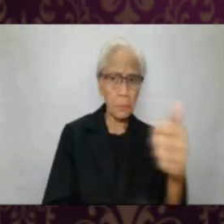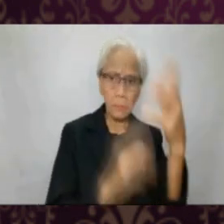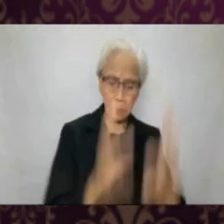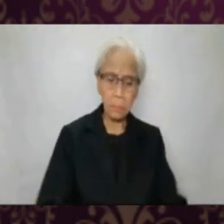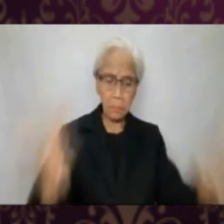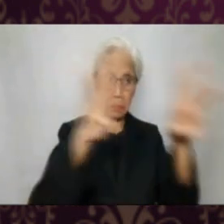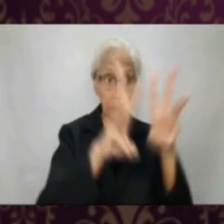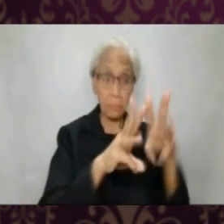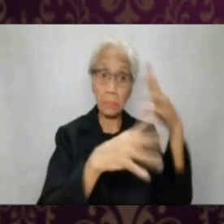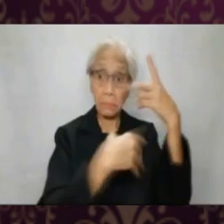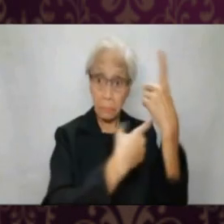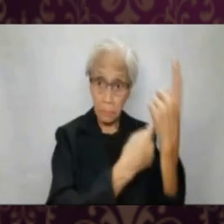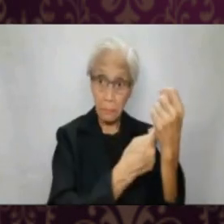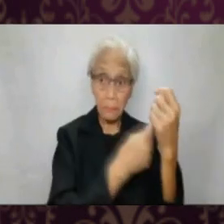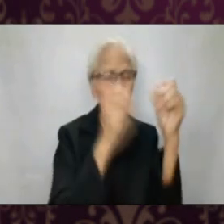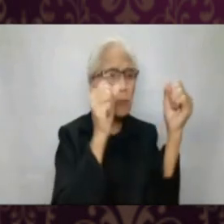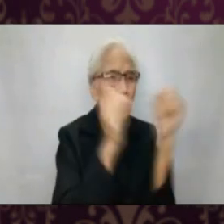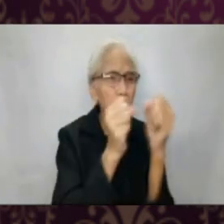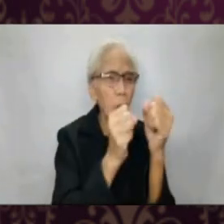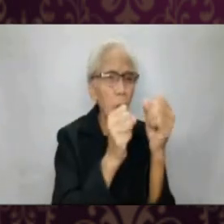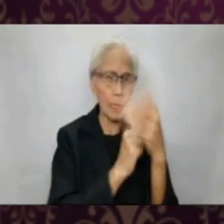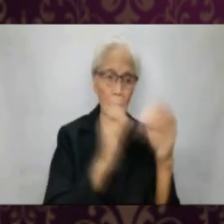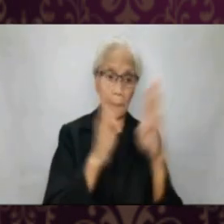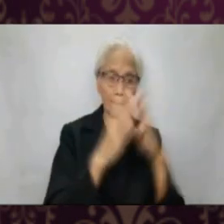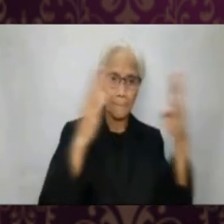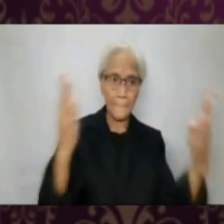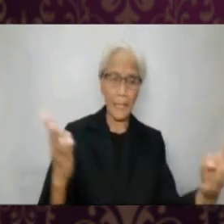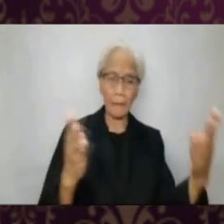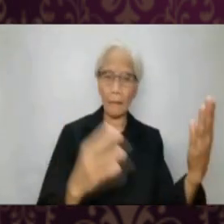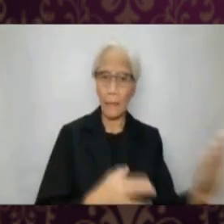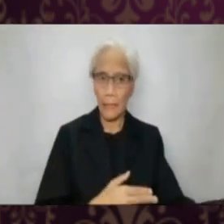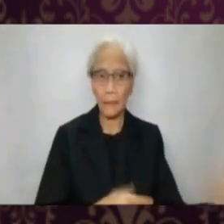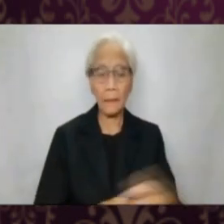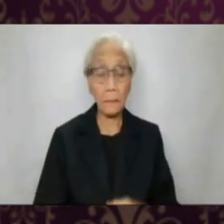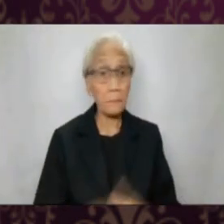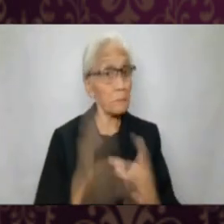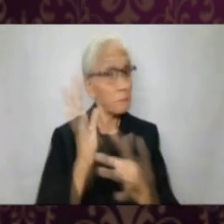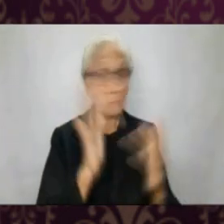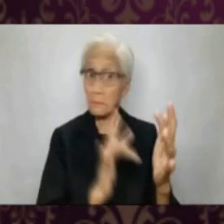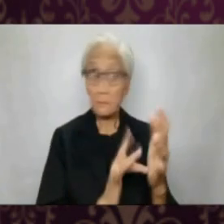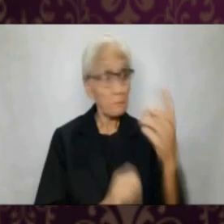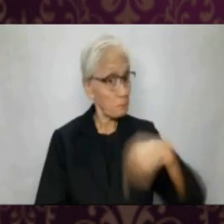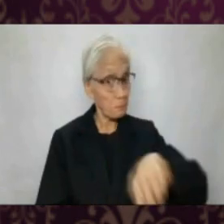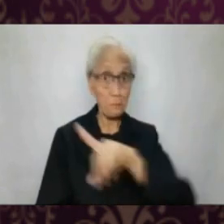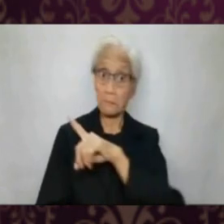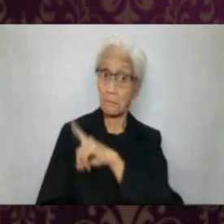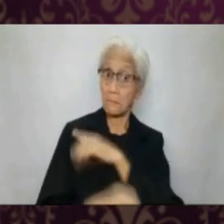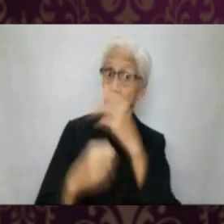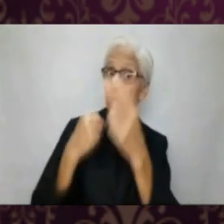he should prove himself as worthy of trust in small things and in big things.